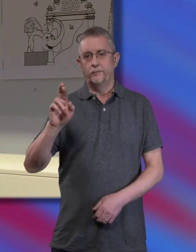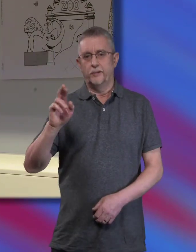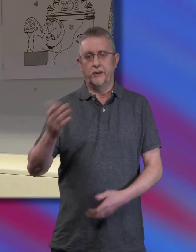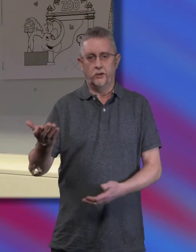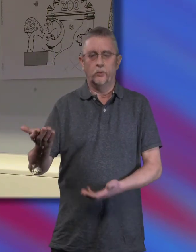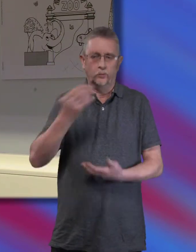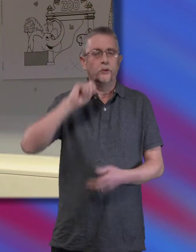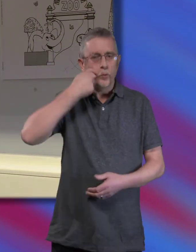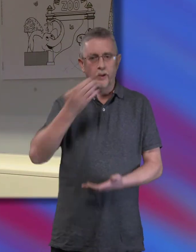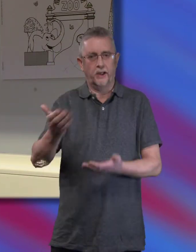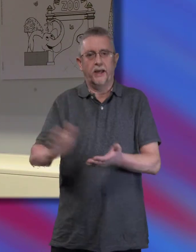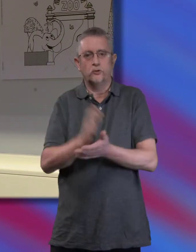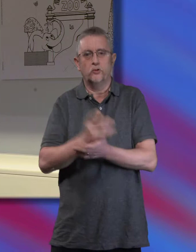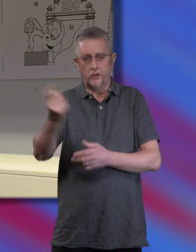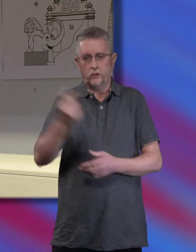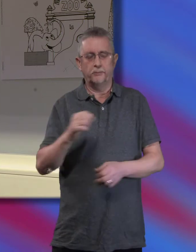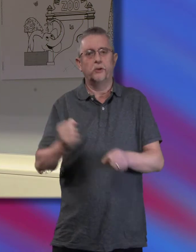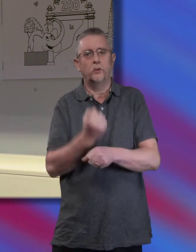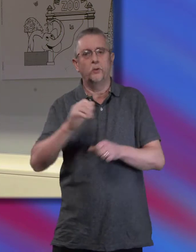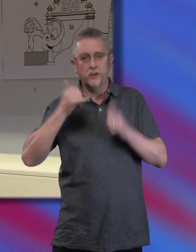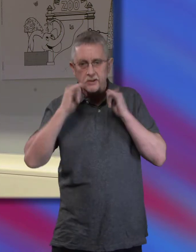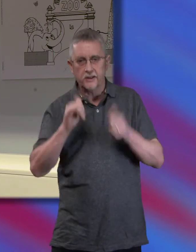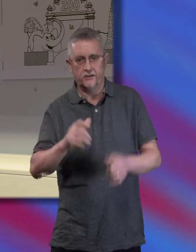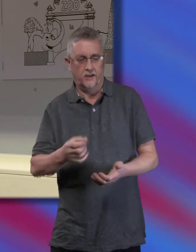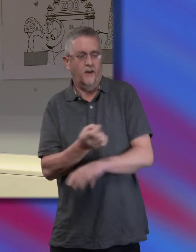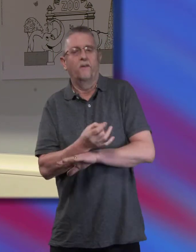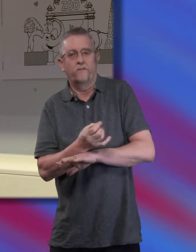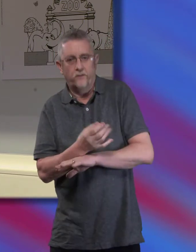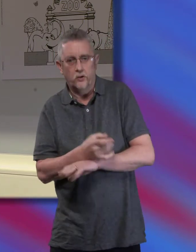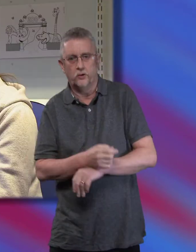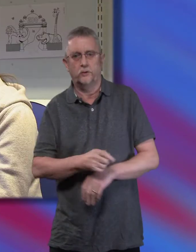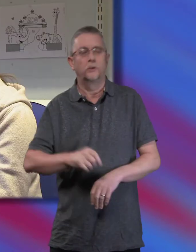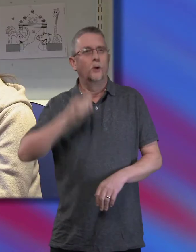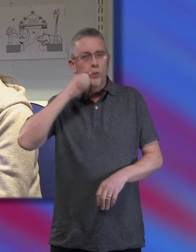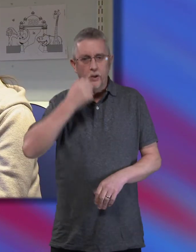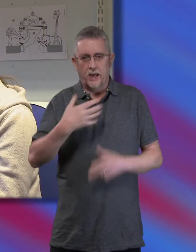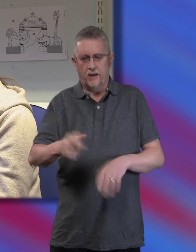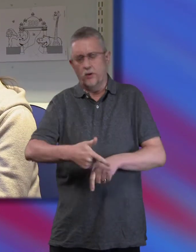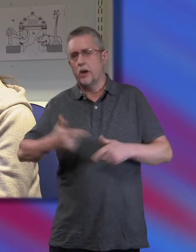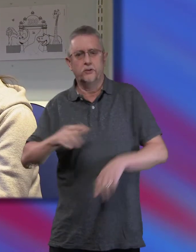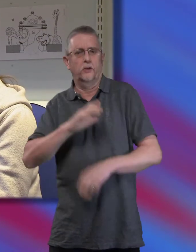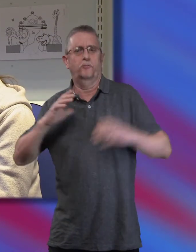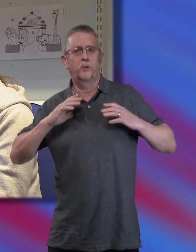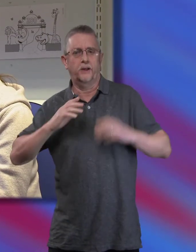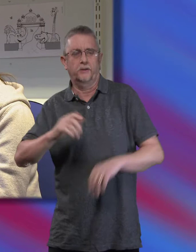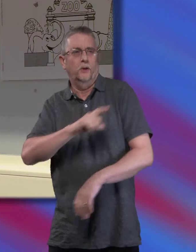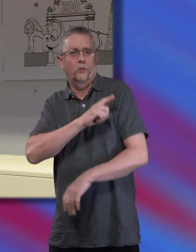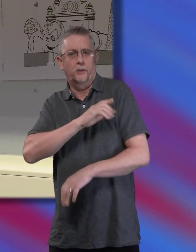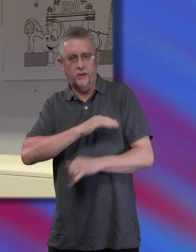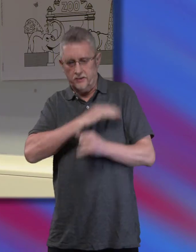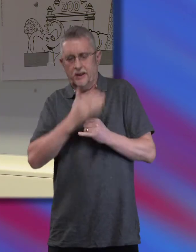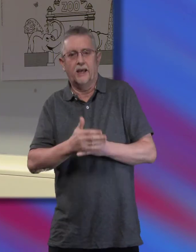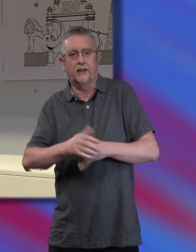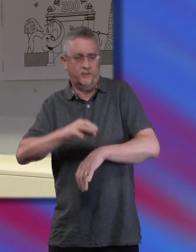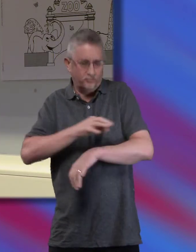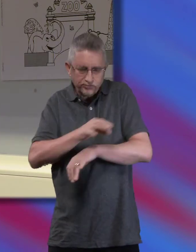enjoy coming along to do these tests. They'll be fun and we'll have frequent breaks because it will last a number of hours. Once